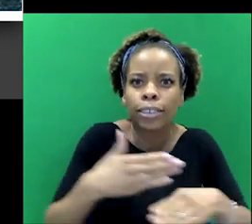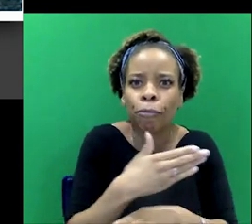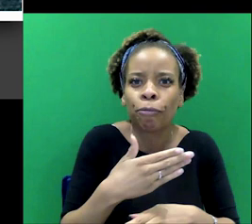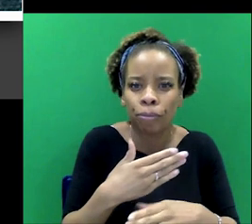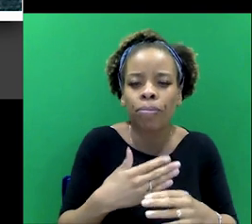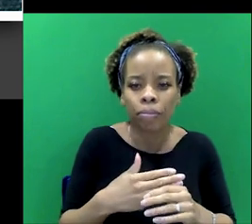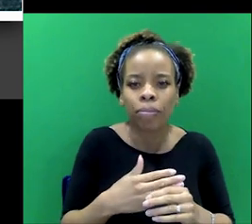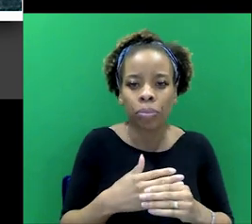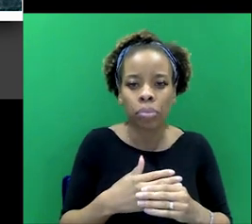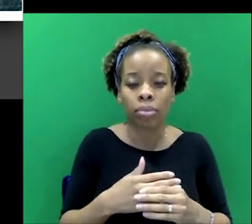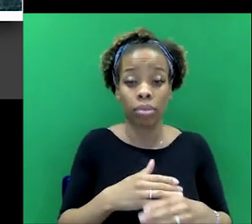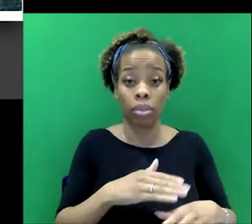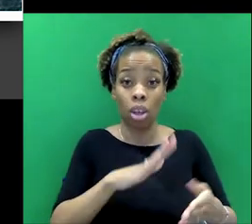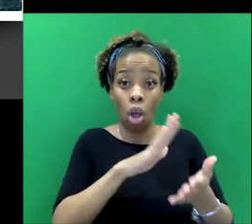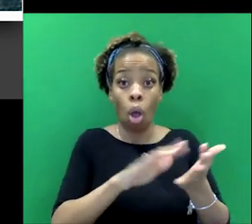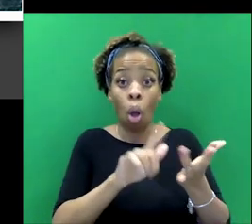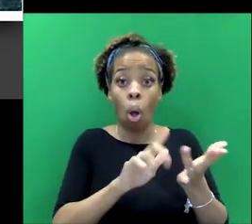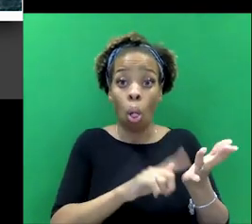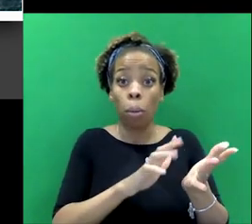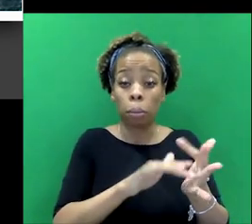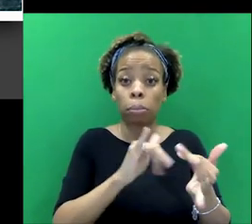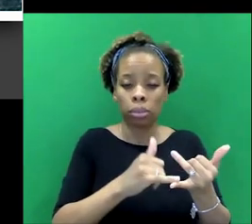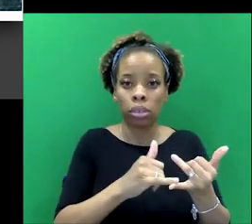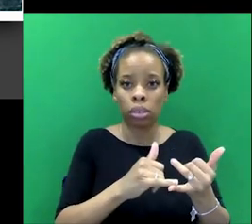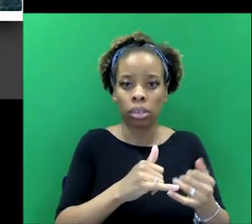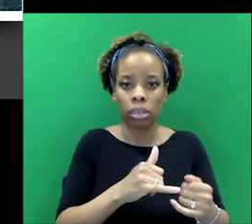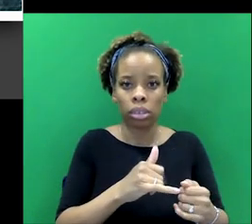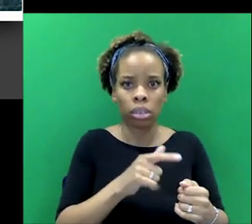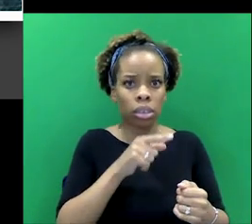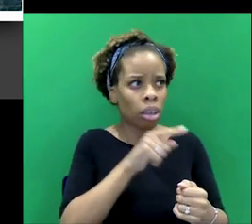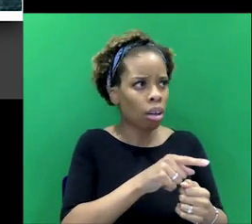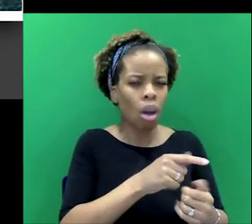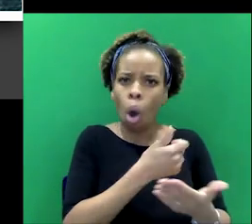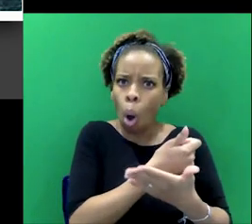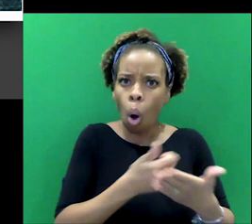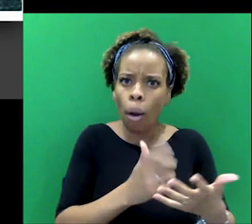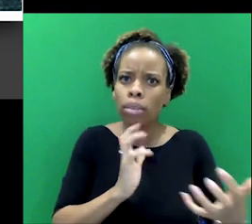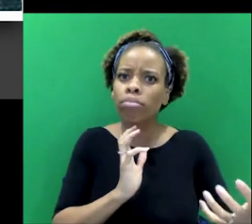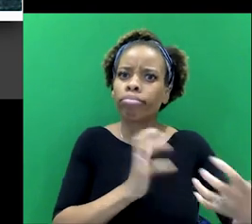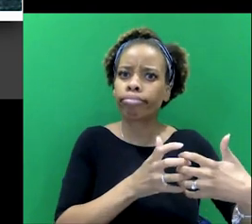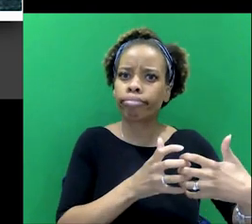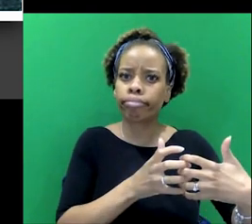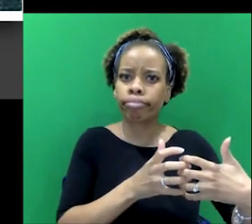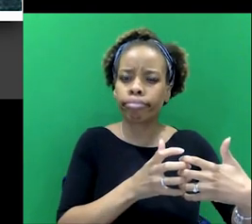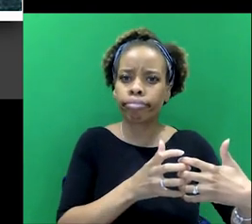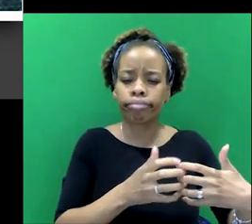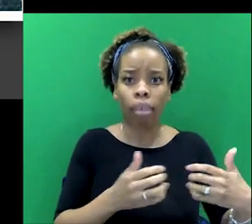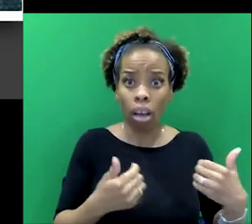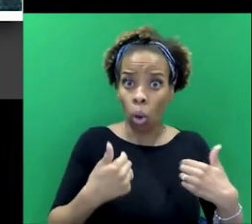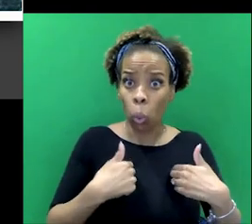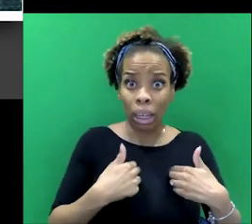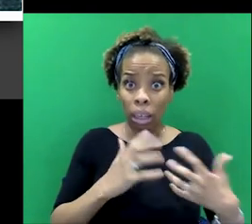moment when Holmes feels alien to our values, you know, whatever those values are at whatever moment.